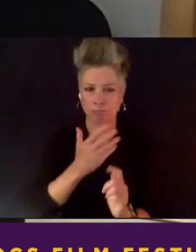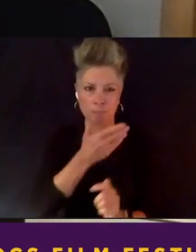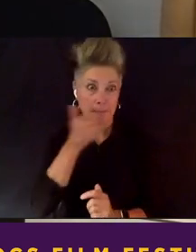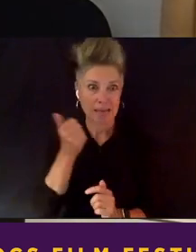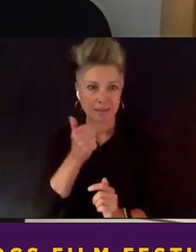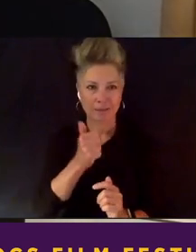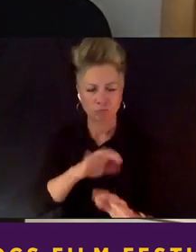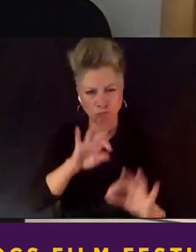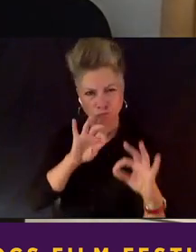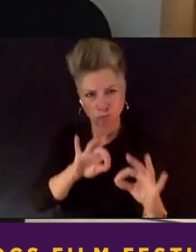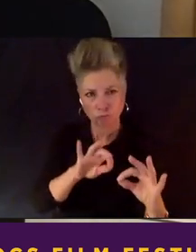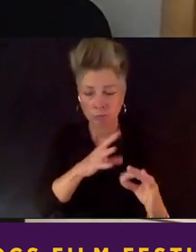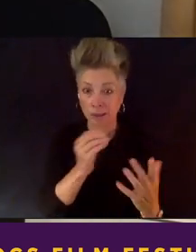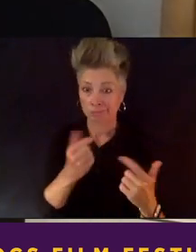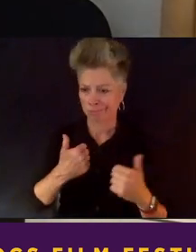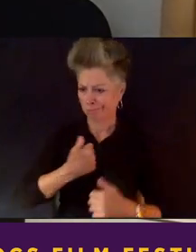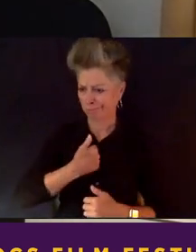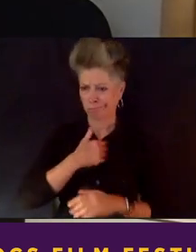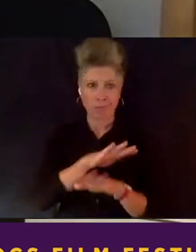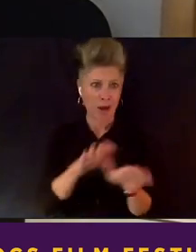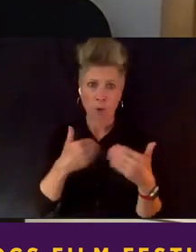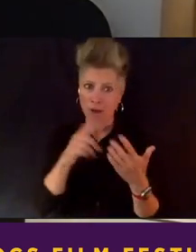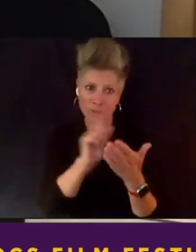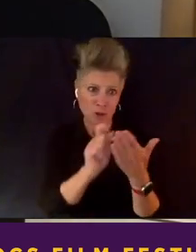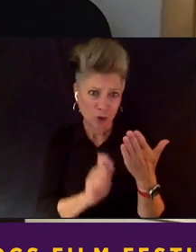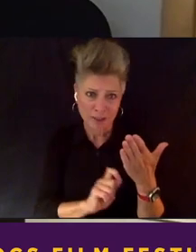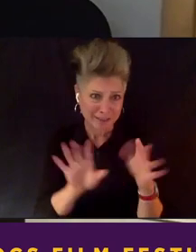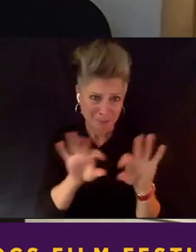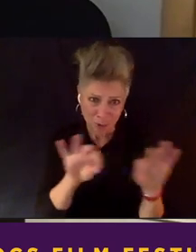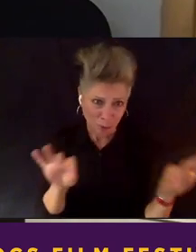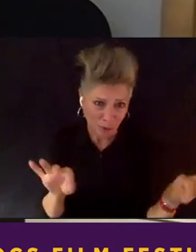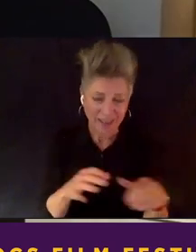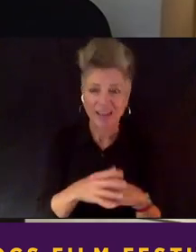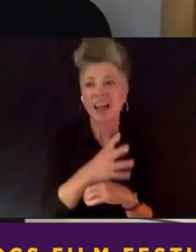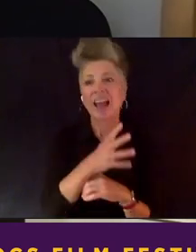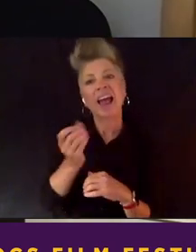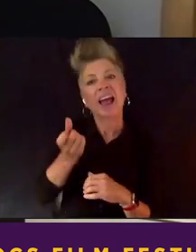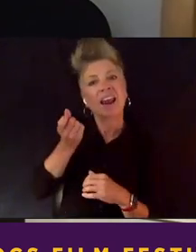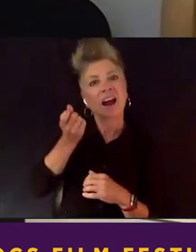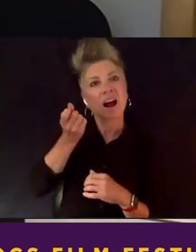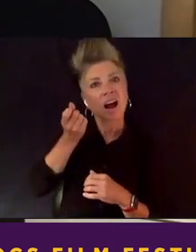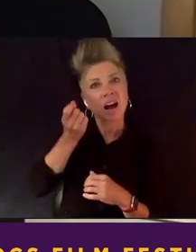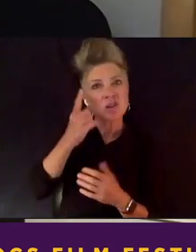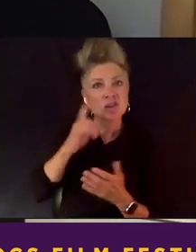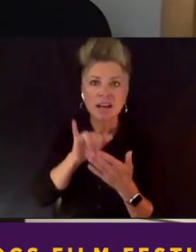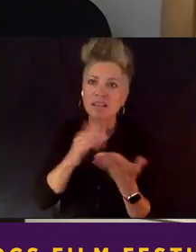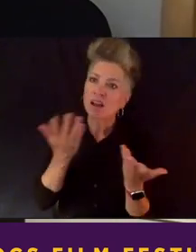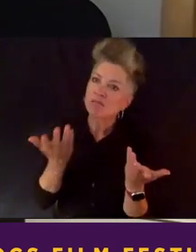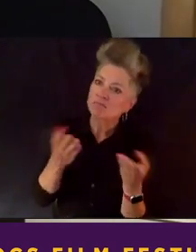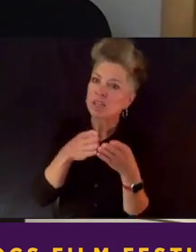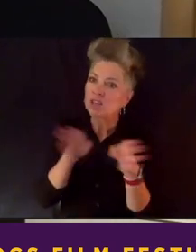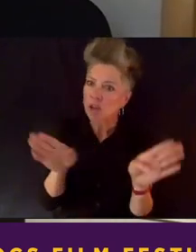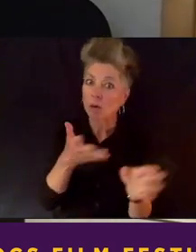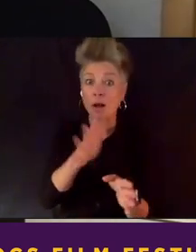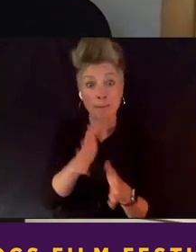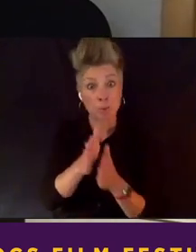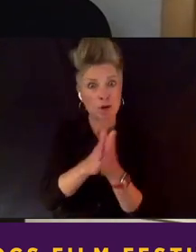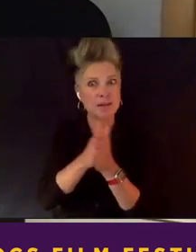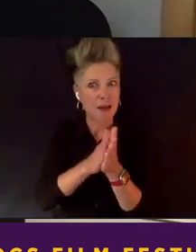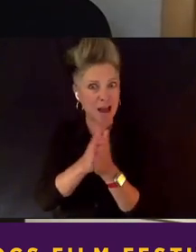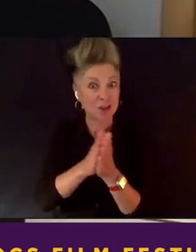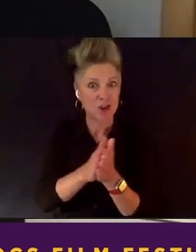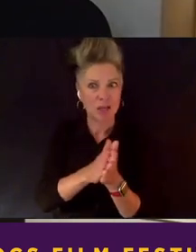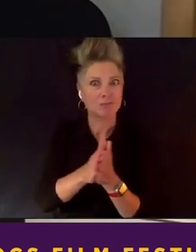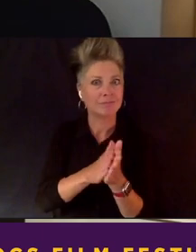journalism degree. And also sort of understanding that, you know, just generally speaking, I'm pretty passionate about my viewpoint.